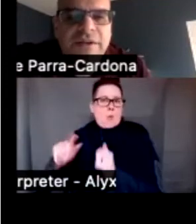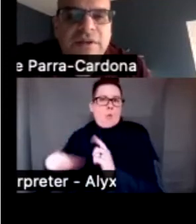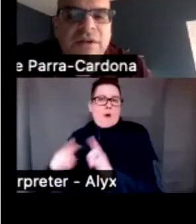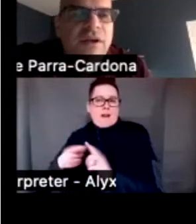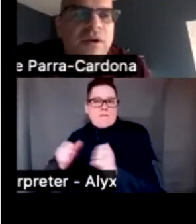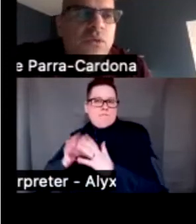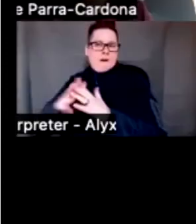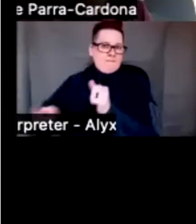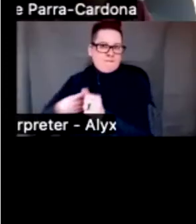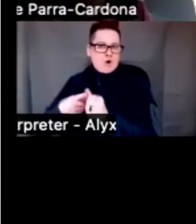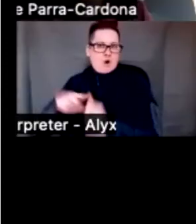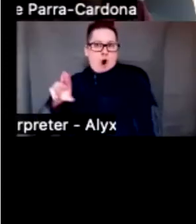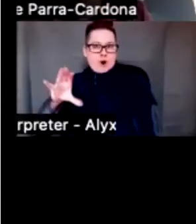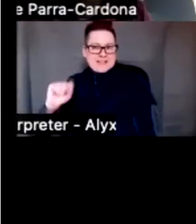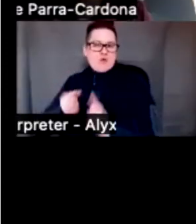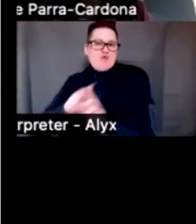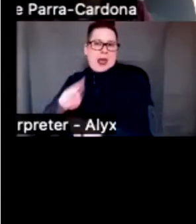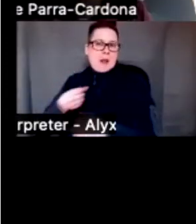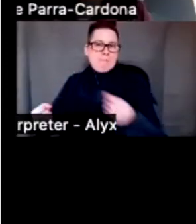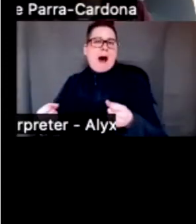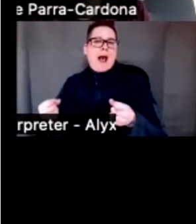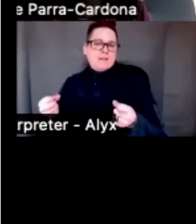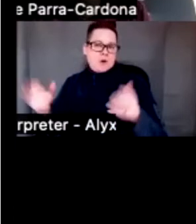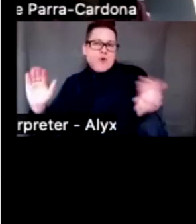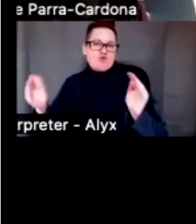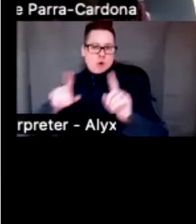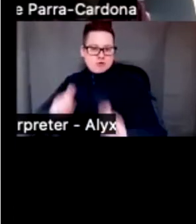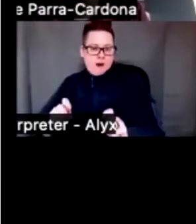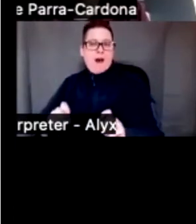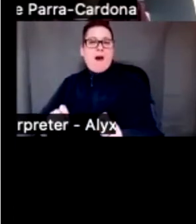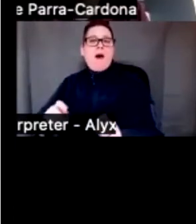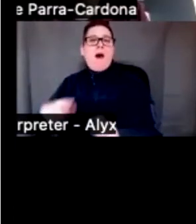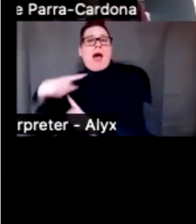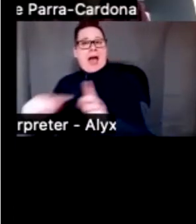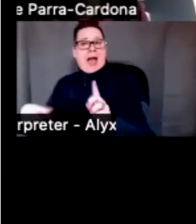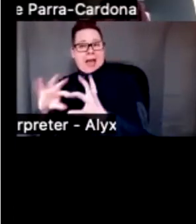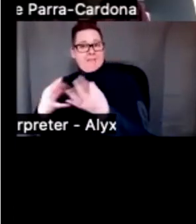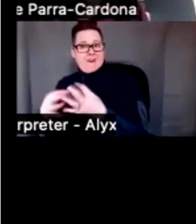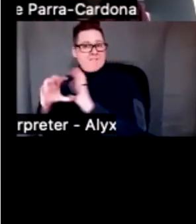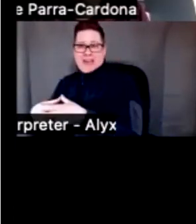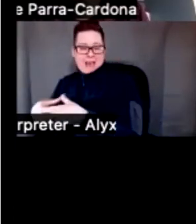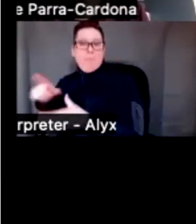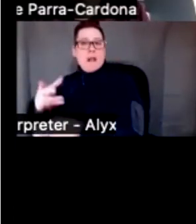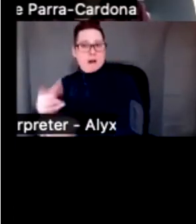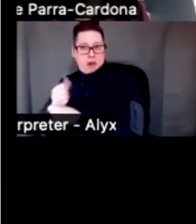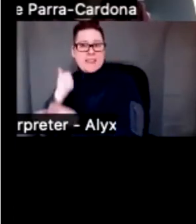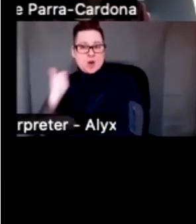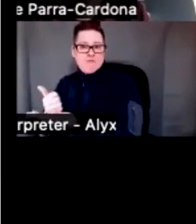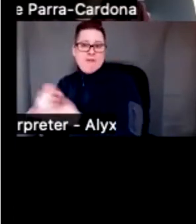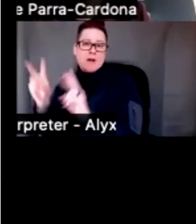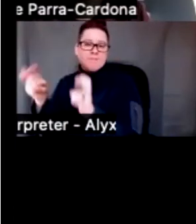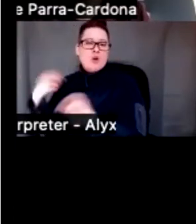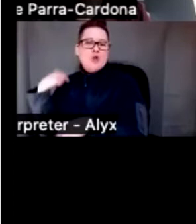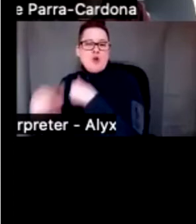trial with 500 families. Half of those families were allocated to what the intervention that they titled Generation